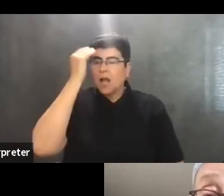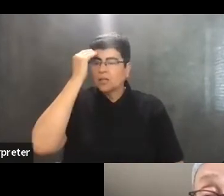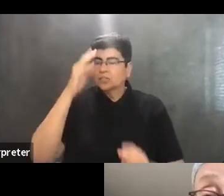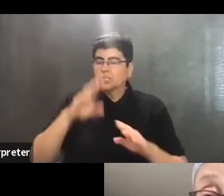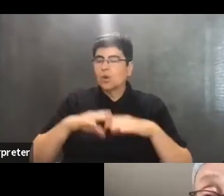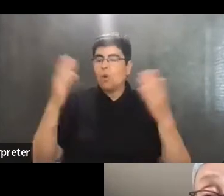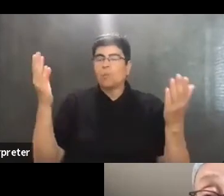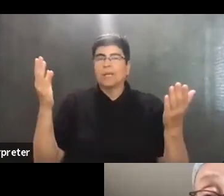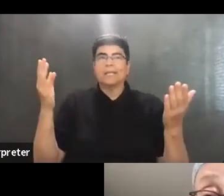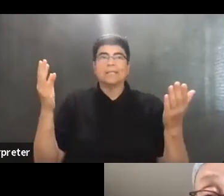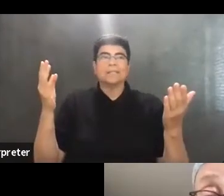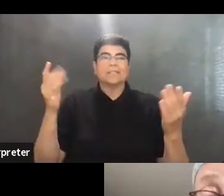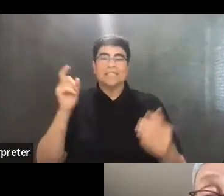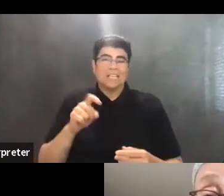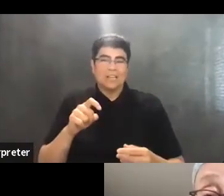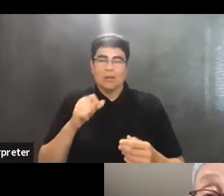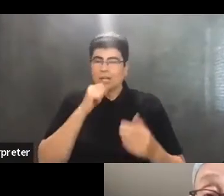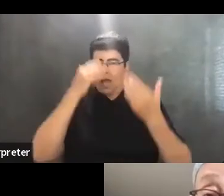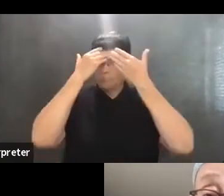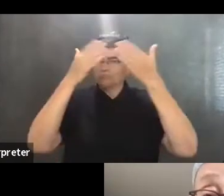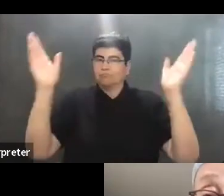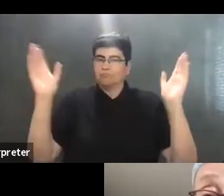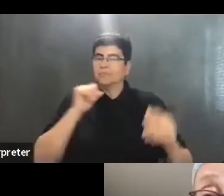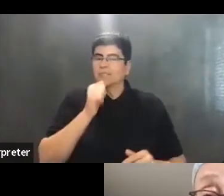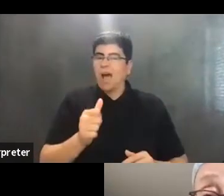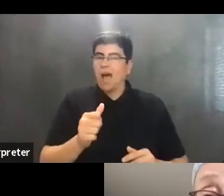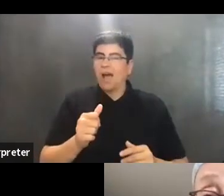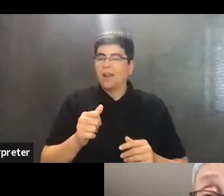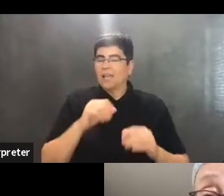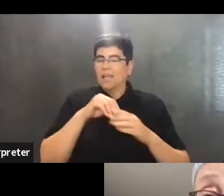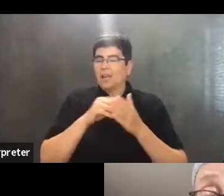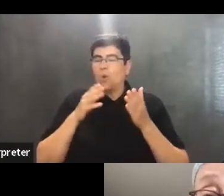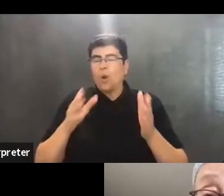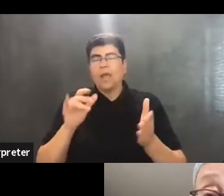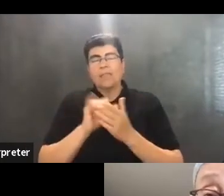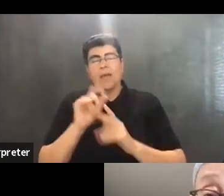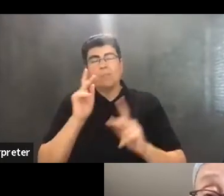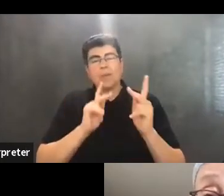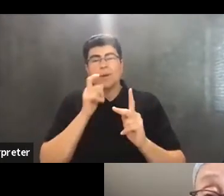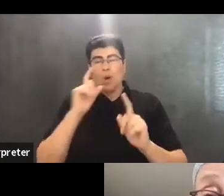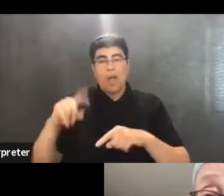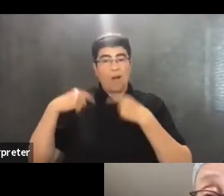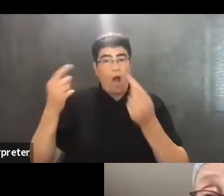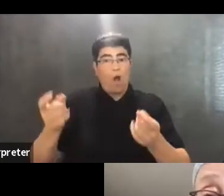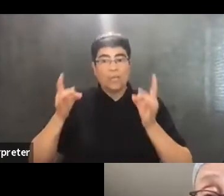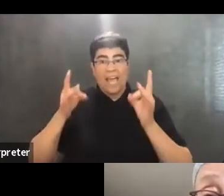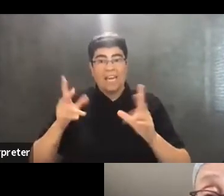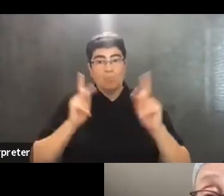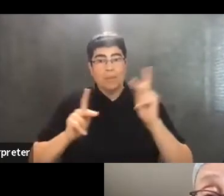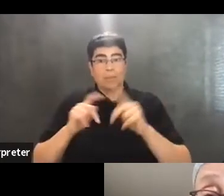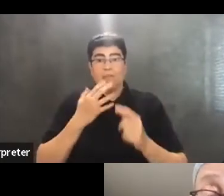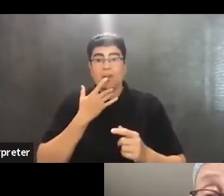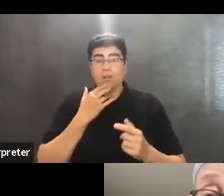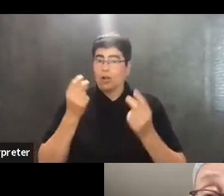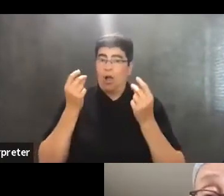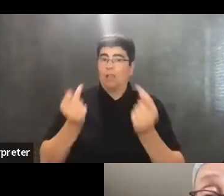necessarily in such a way that people who have always hated people of color suddenly do